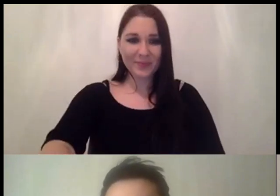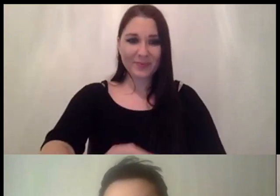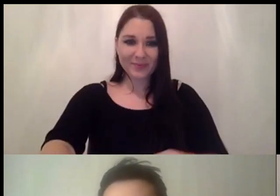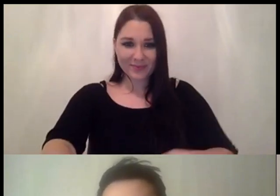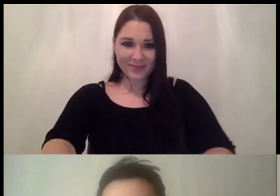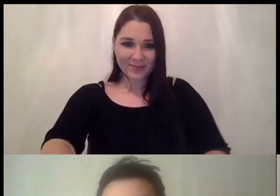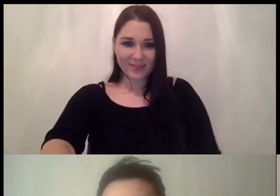thanks stay safe